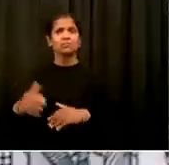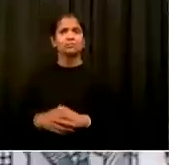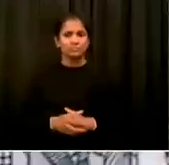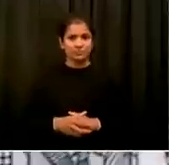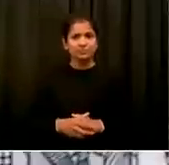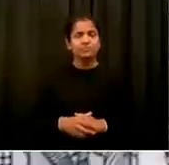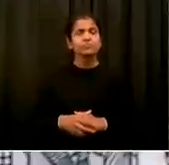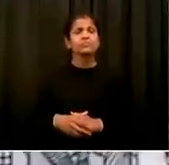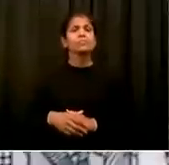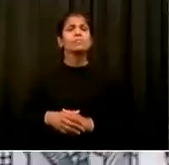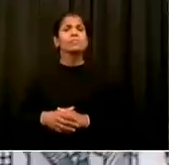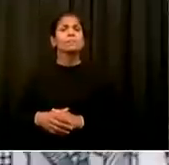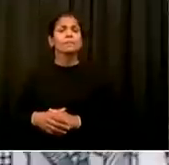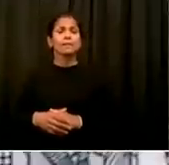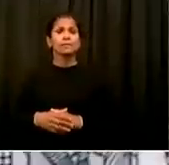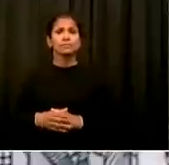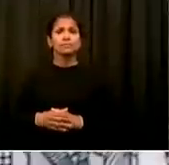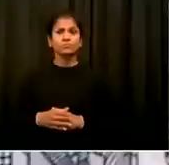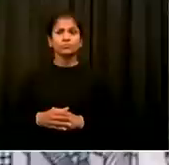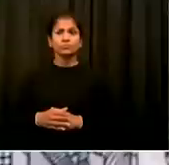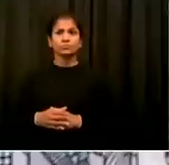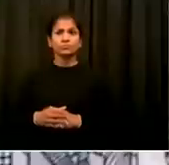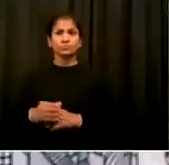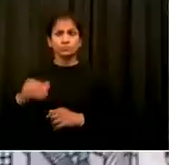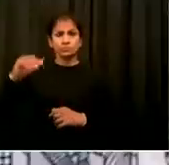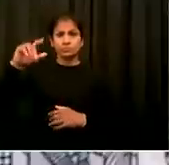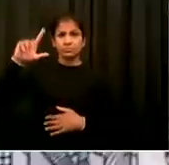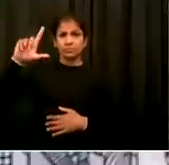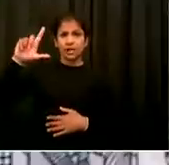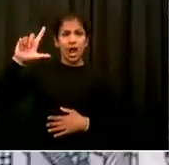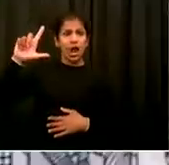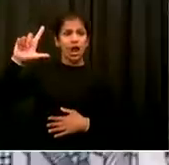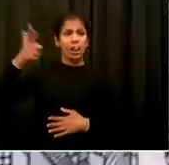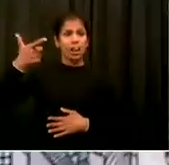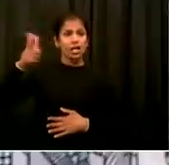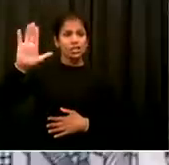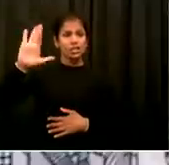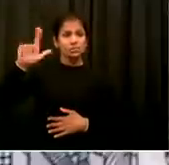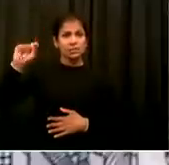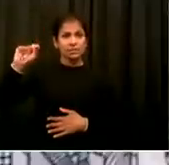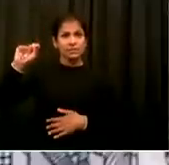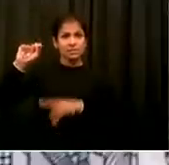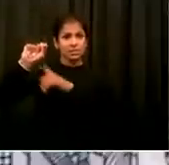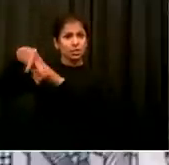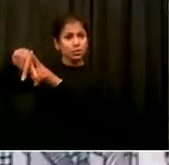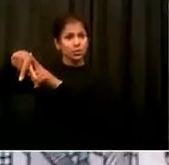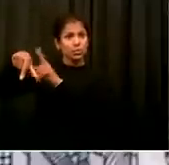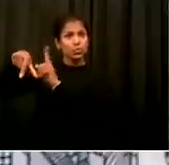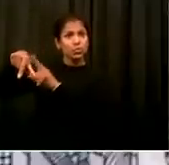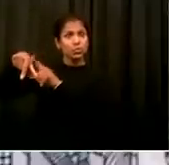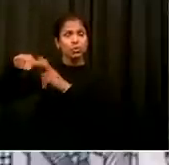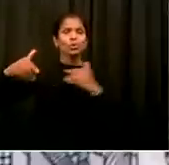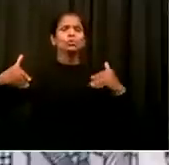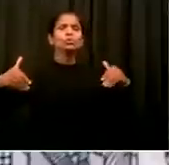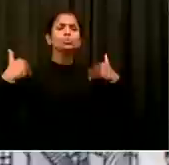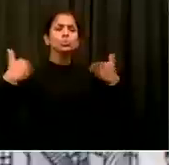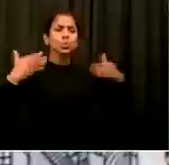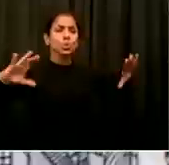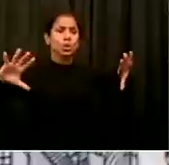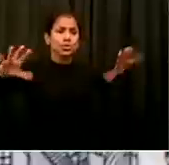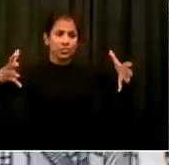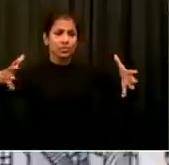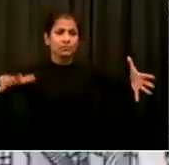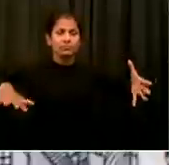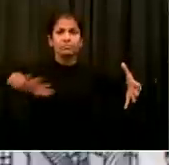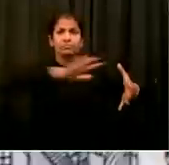LGBTQ youth. And so many examples of discrimination and bullying and negativity directed our young people.